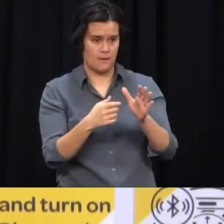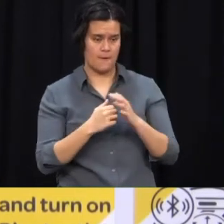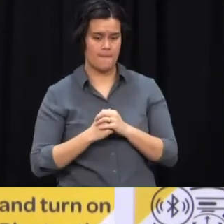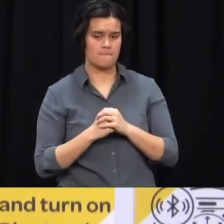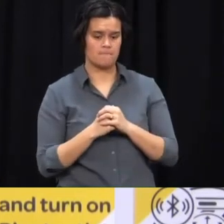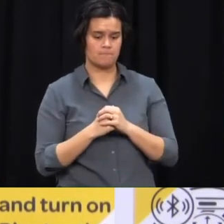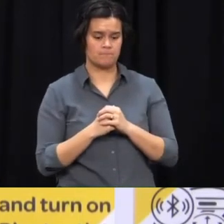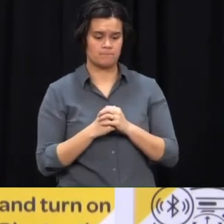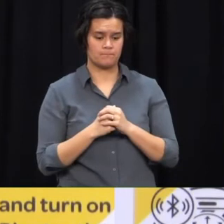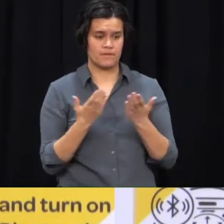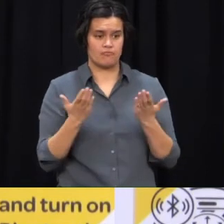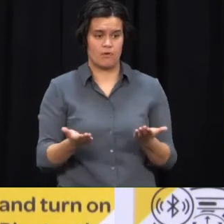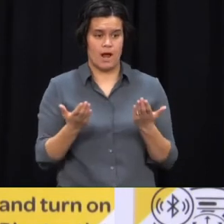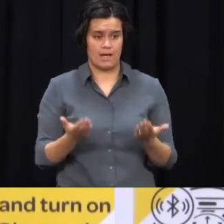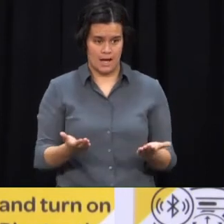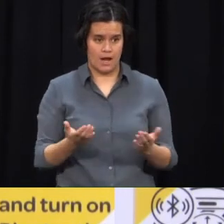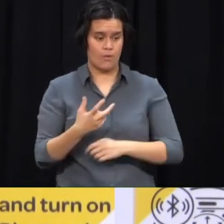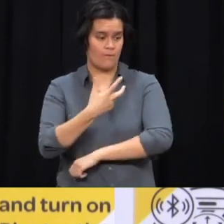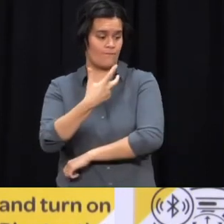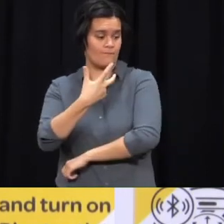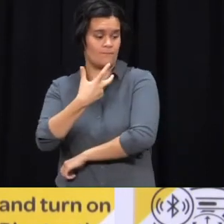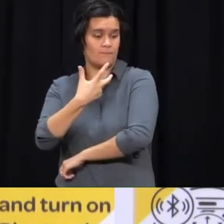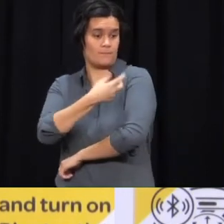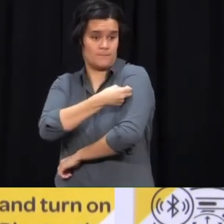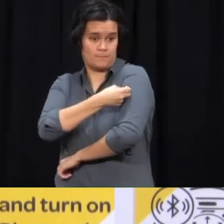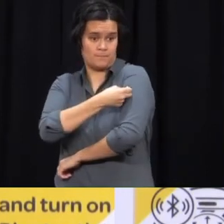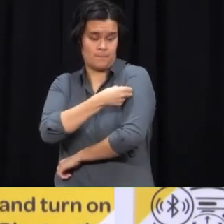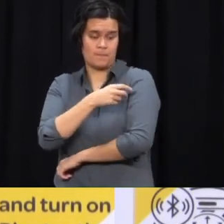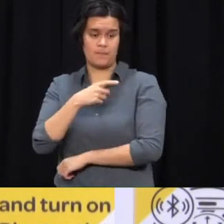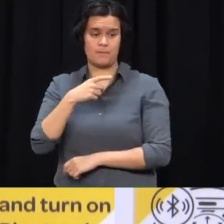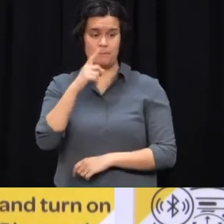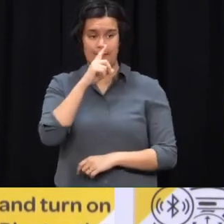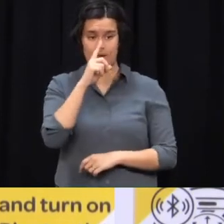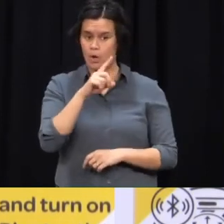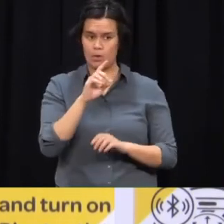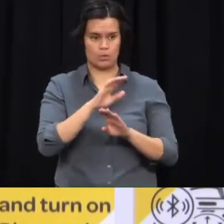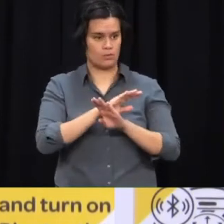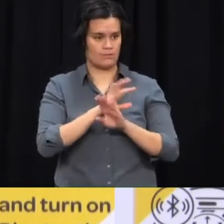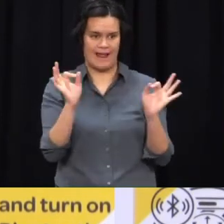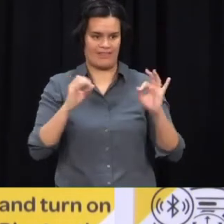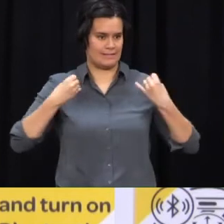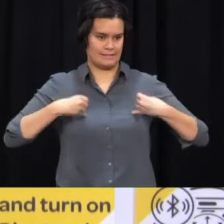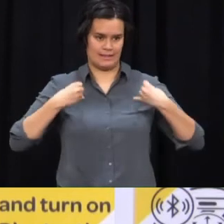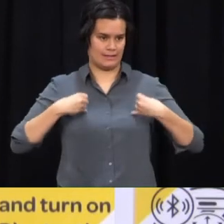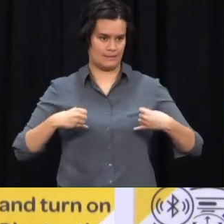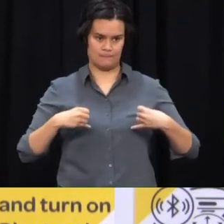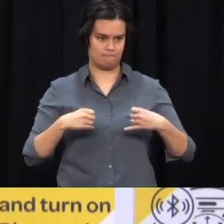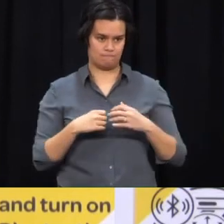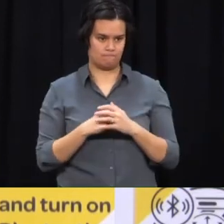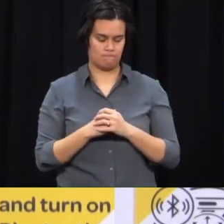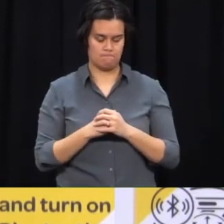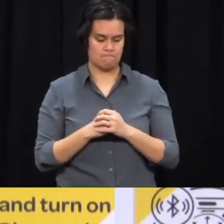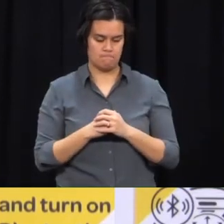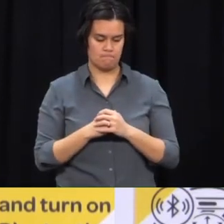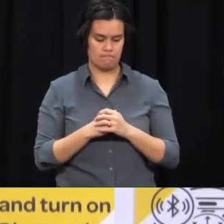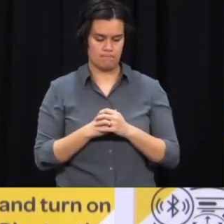vaccinating asymptomatic people. And there's good health reasons not to vaccinate people who are symptomatic for whatever